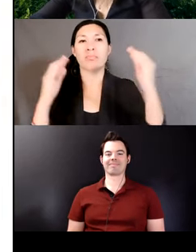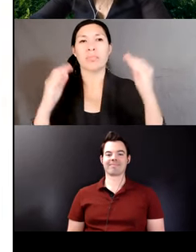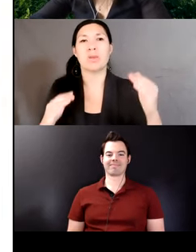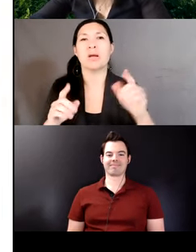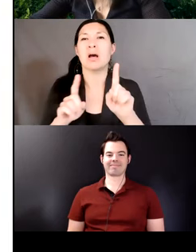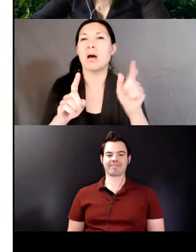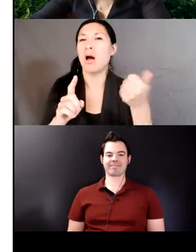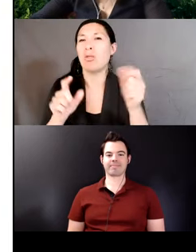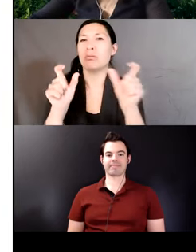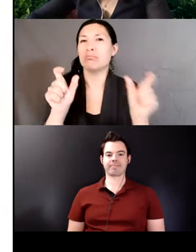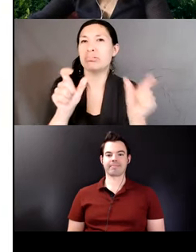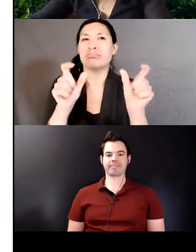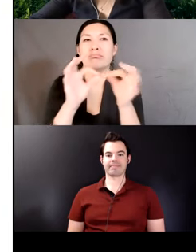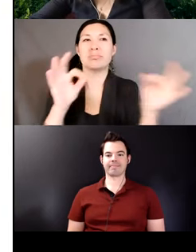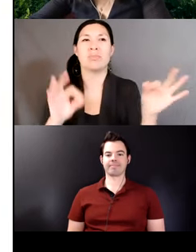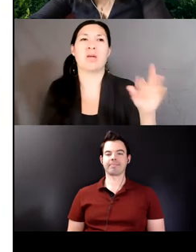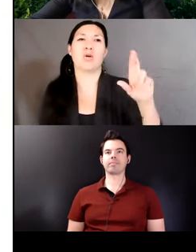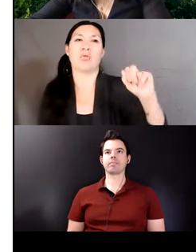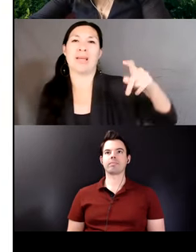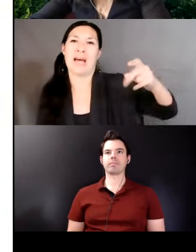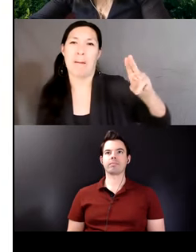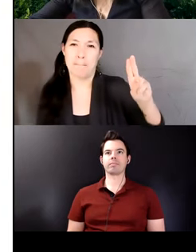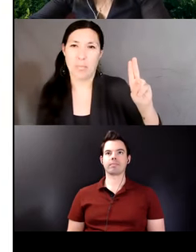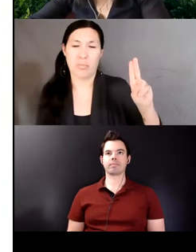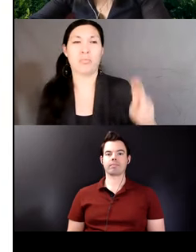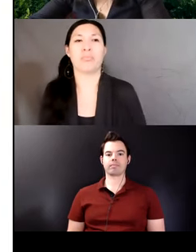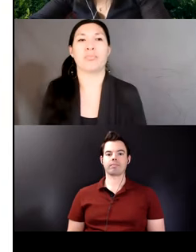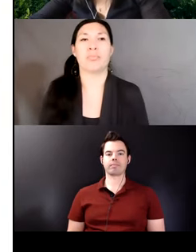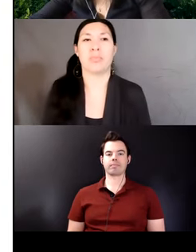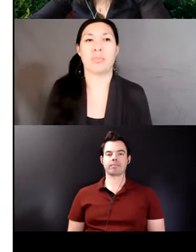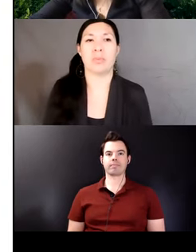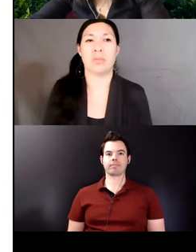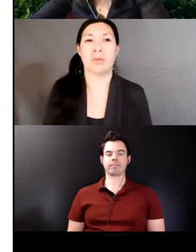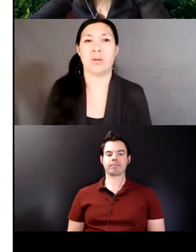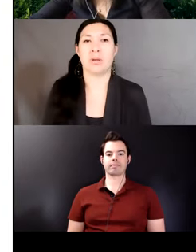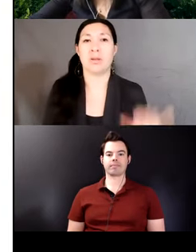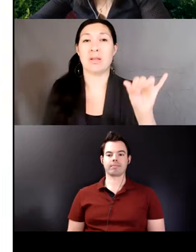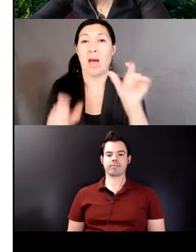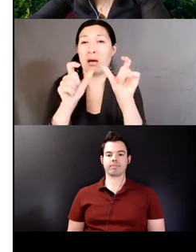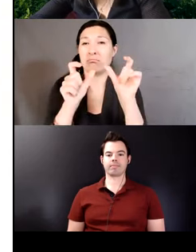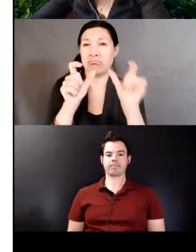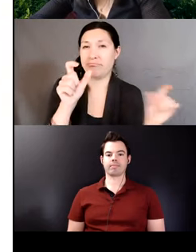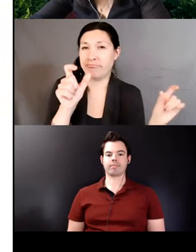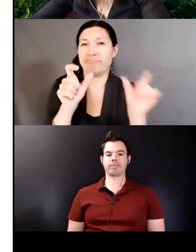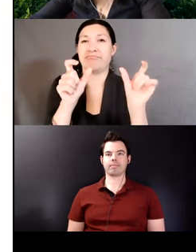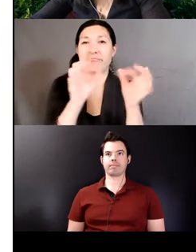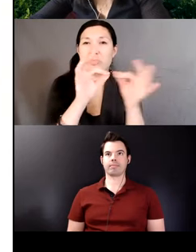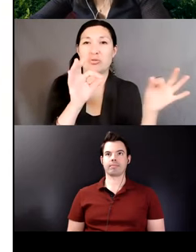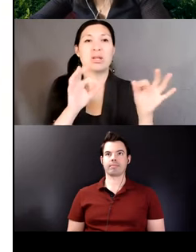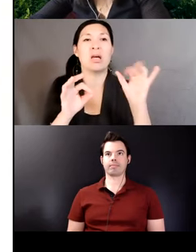Rikapu. The suffix string emerges in traditional